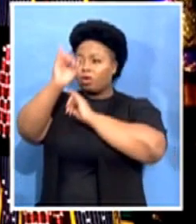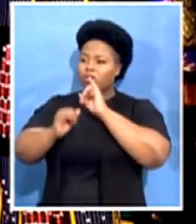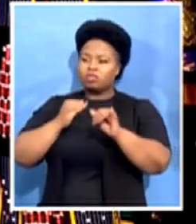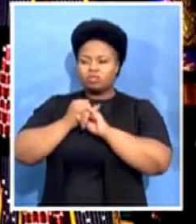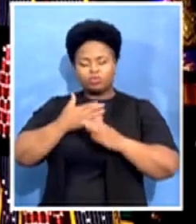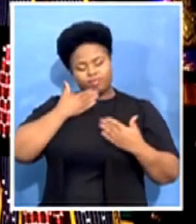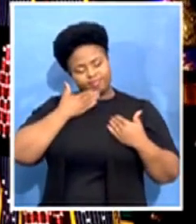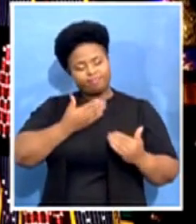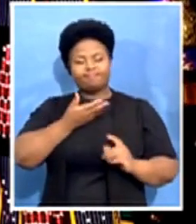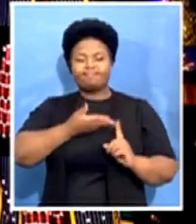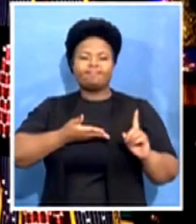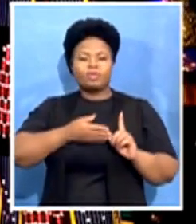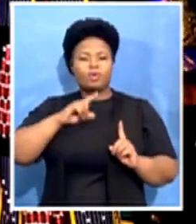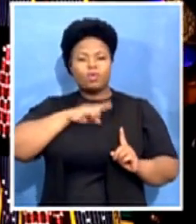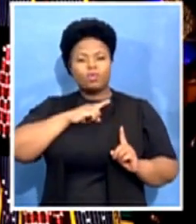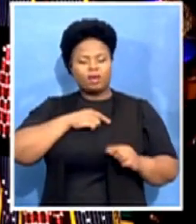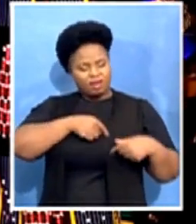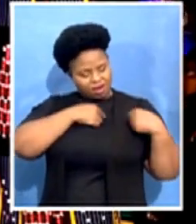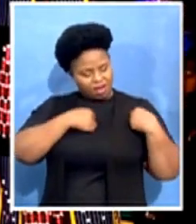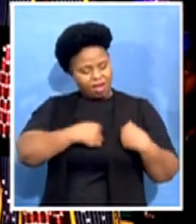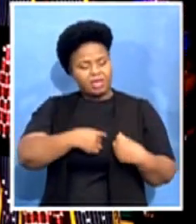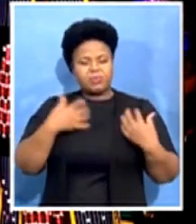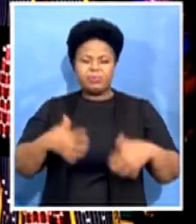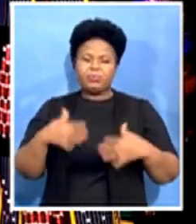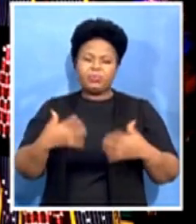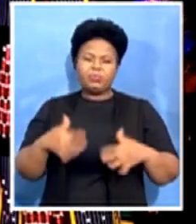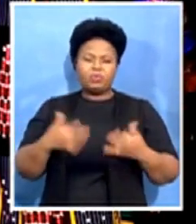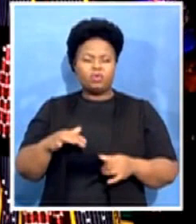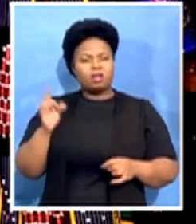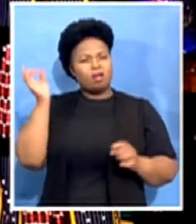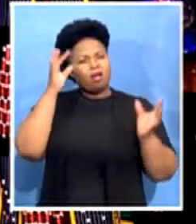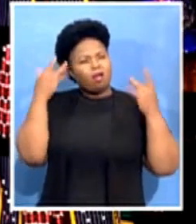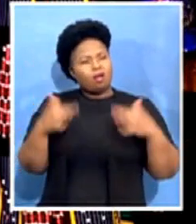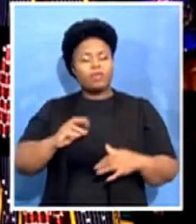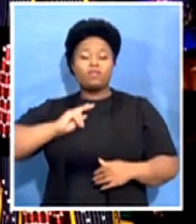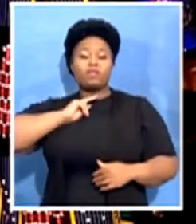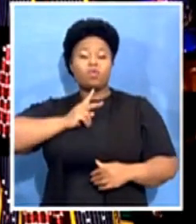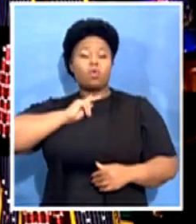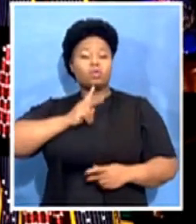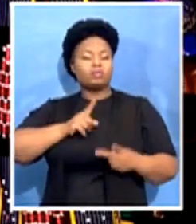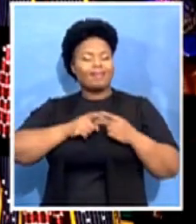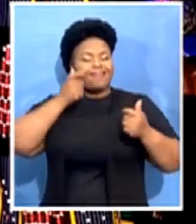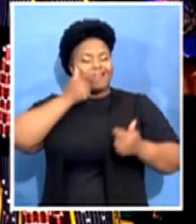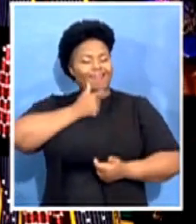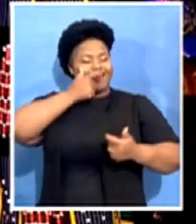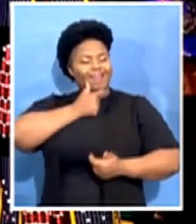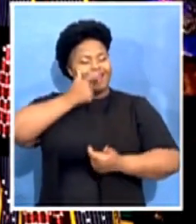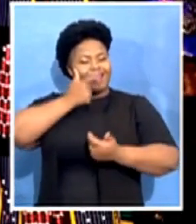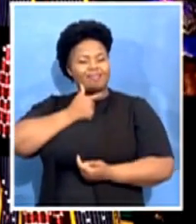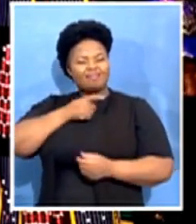heart, for her magical voice, for her laughter and for her dignity as a patriot.